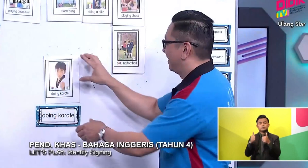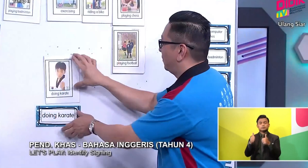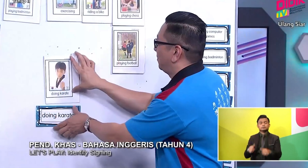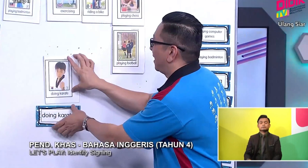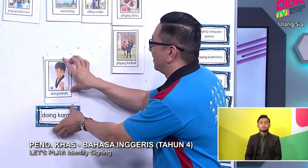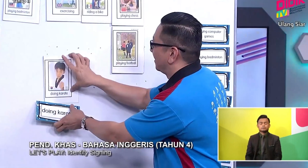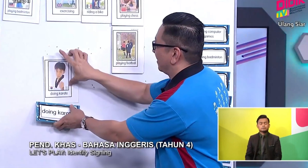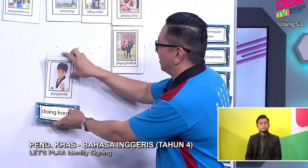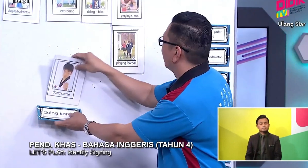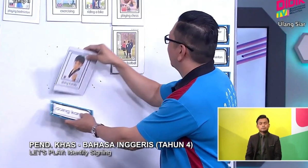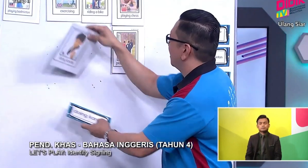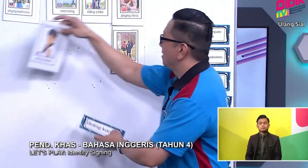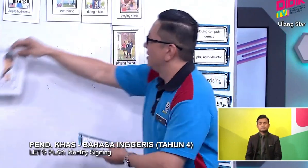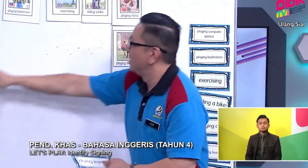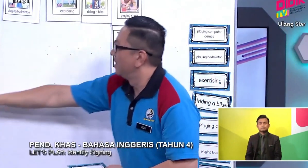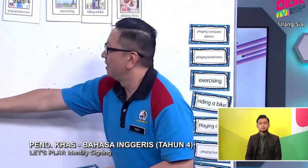Well done.